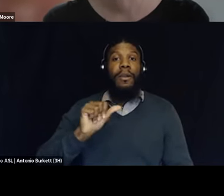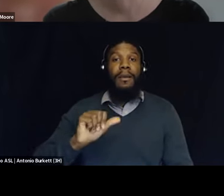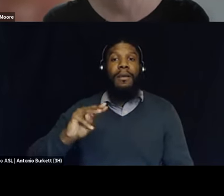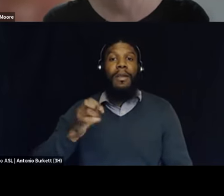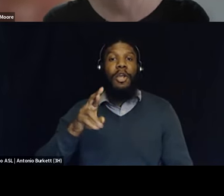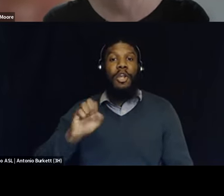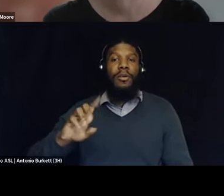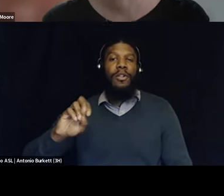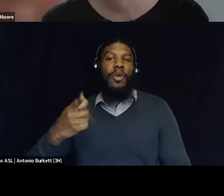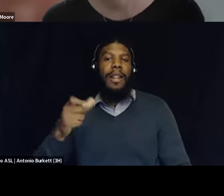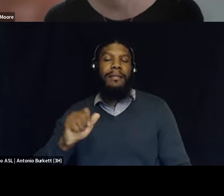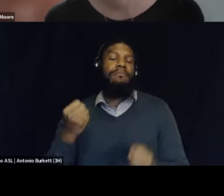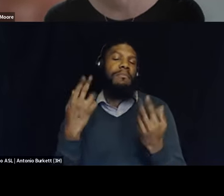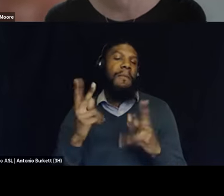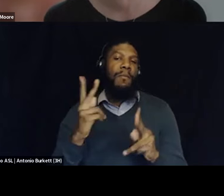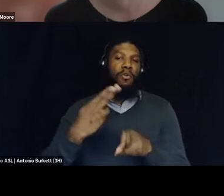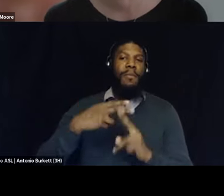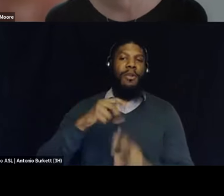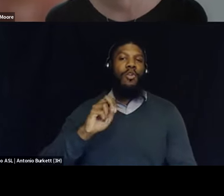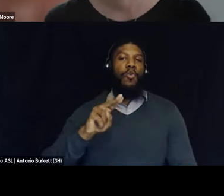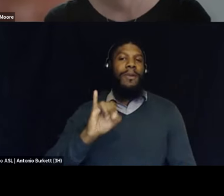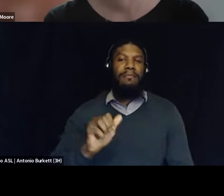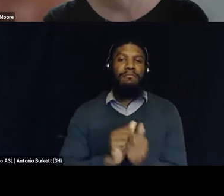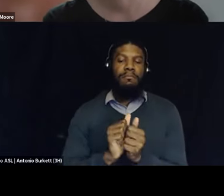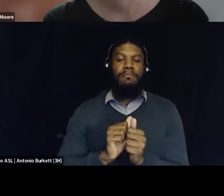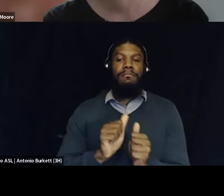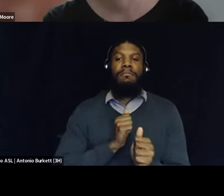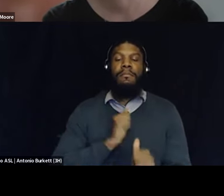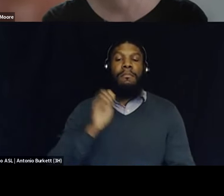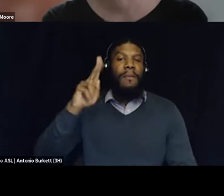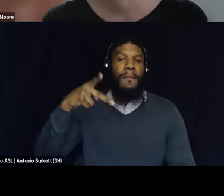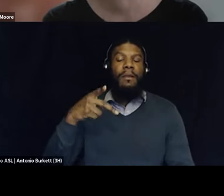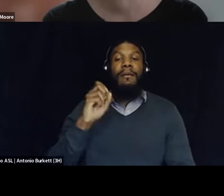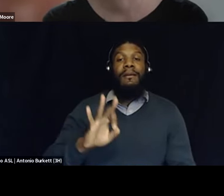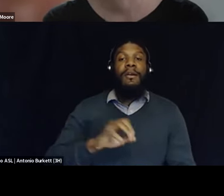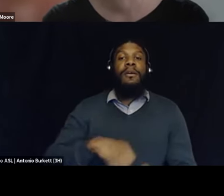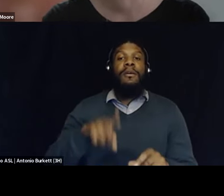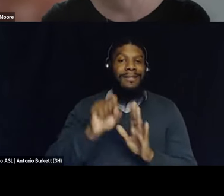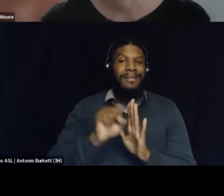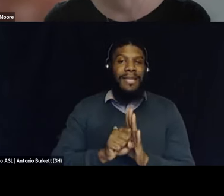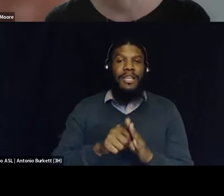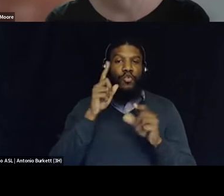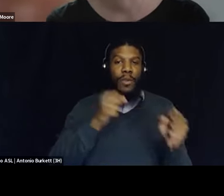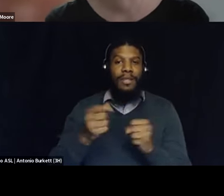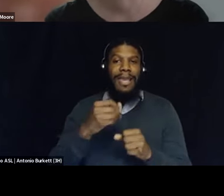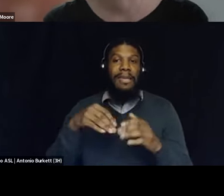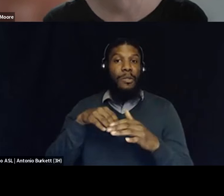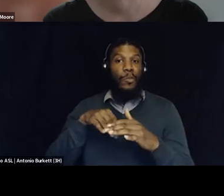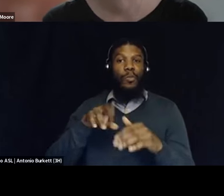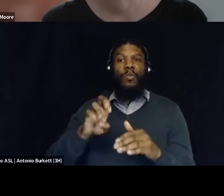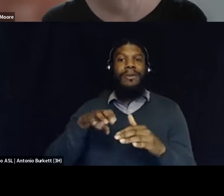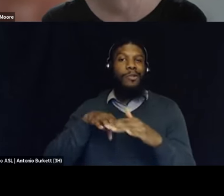but everyone calls me Tony, and I am the Vice President of State Strategy and Reentry at the Legal Action Center.